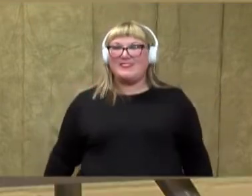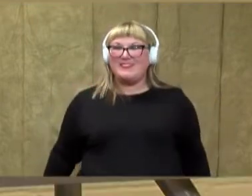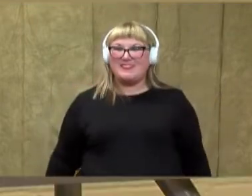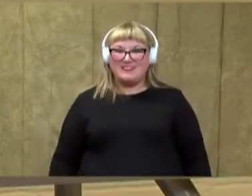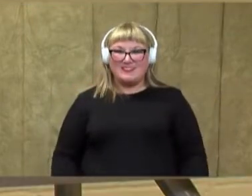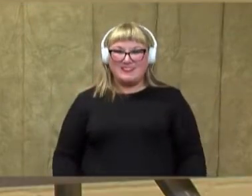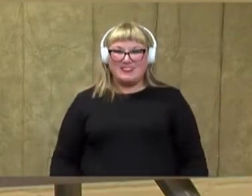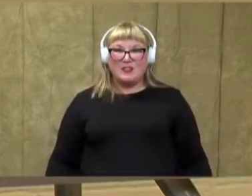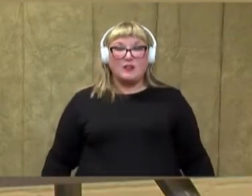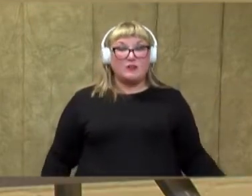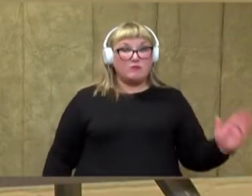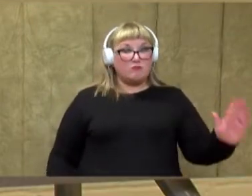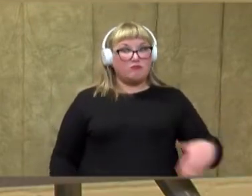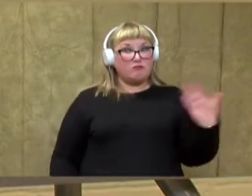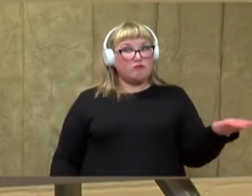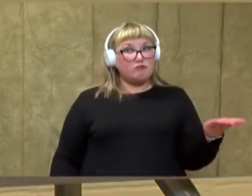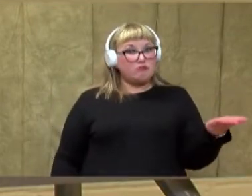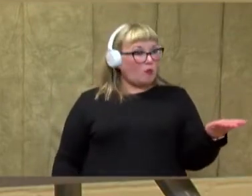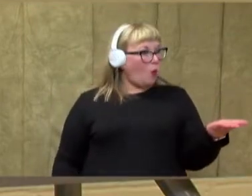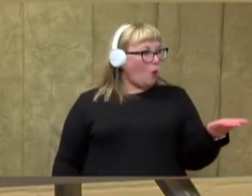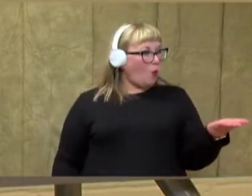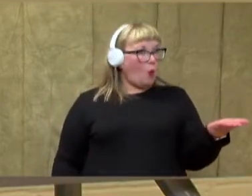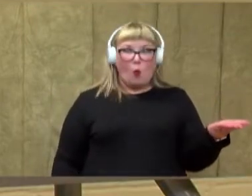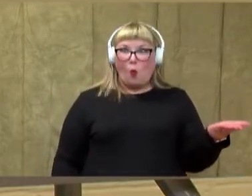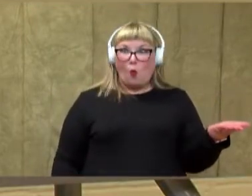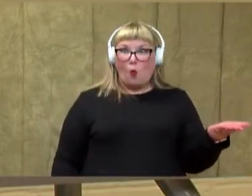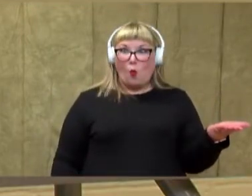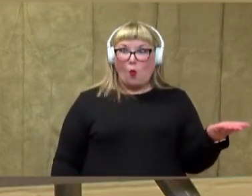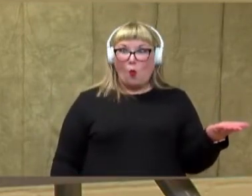All right, what number do you think we're going to flip over this time?